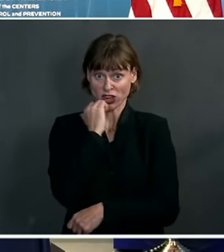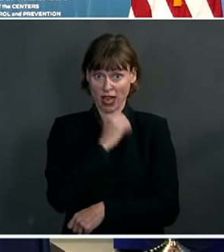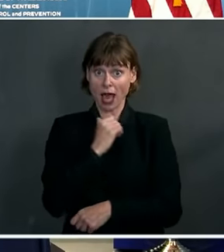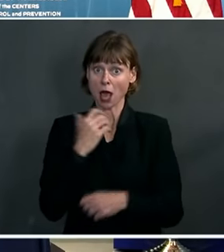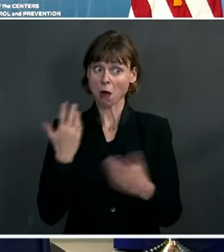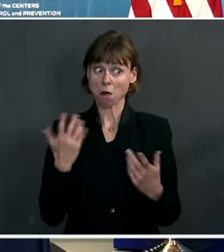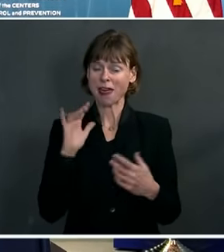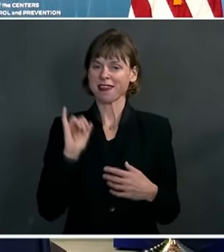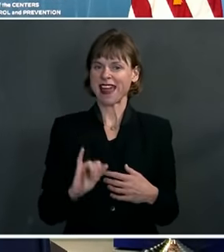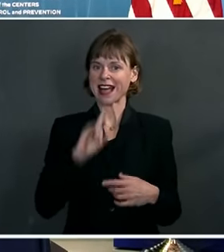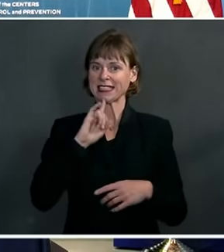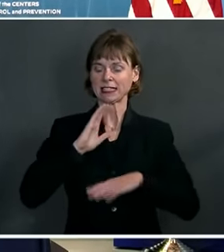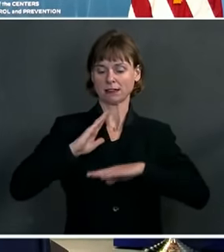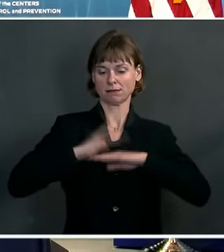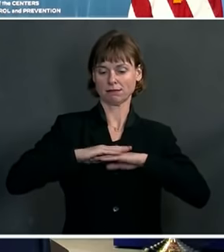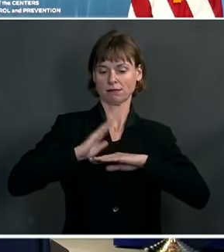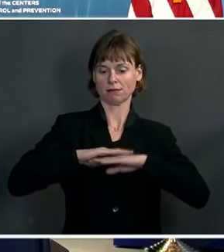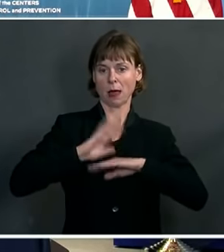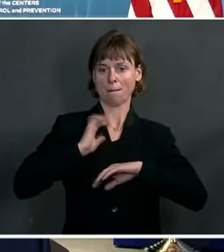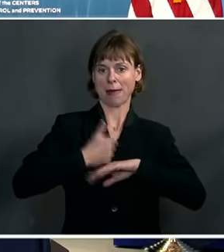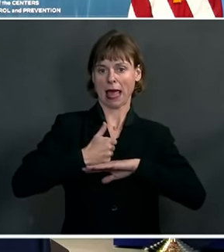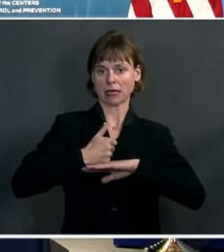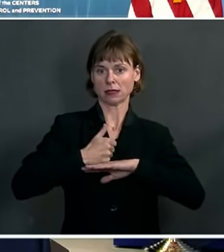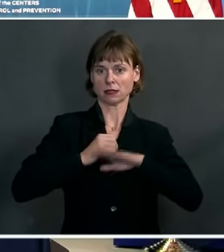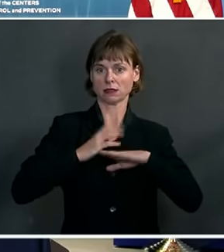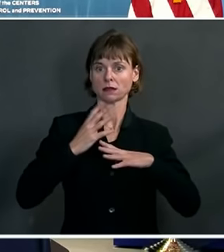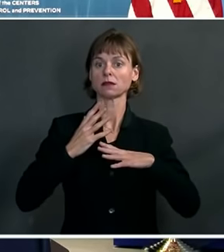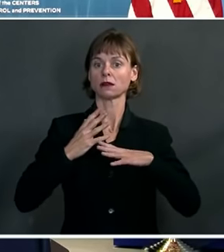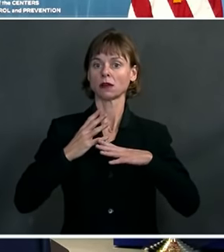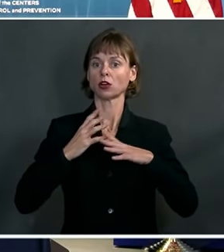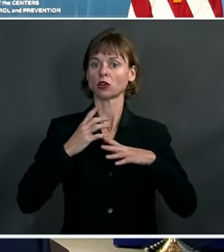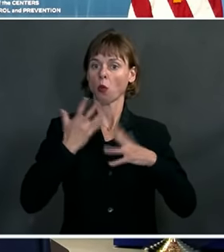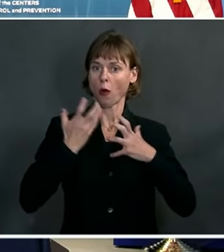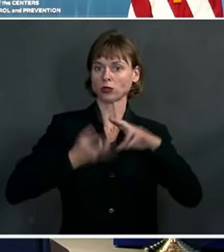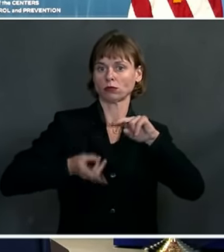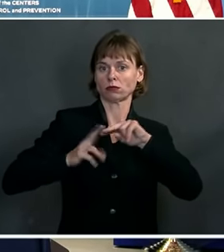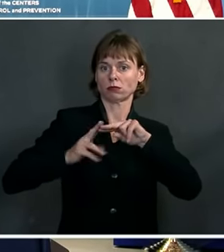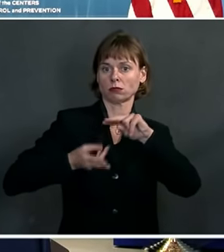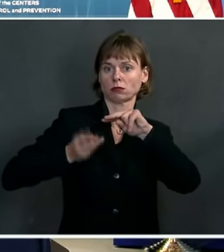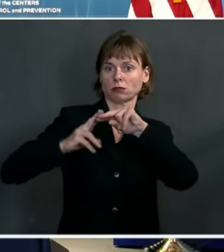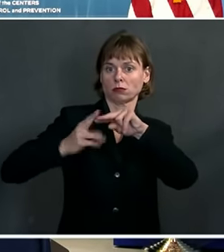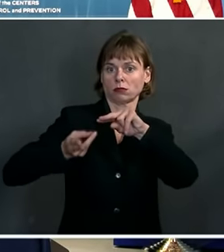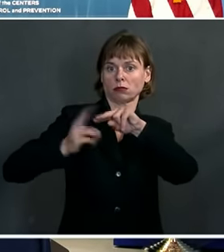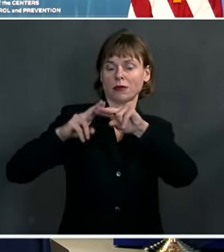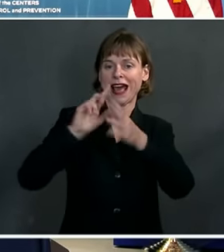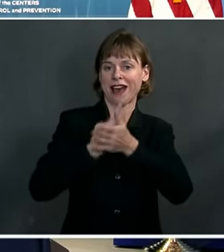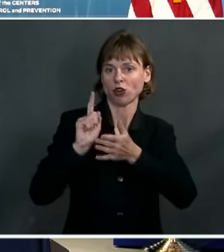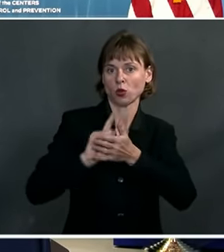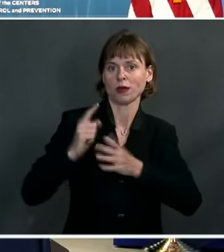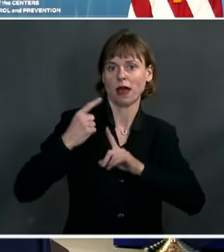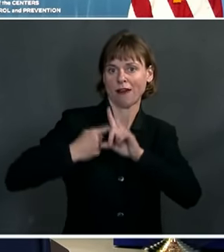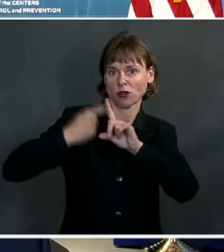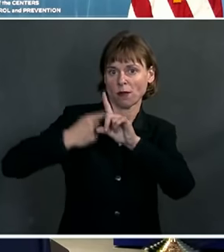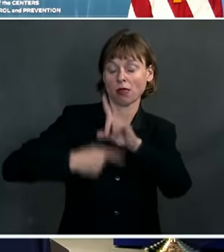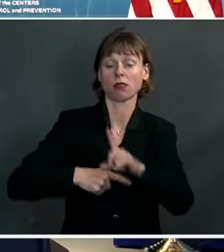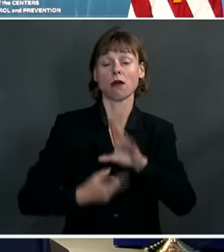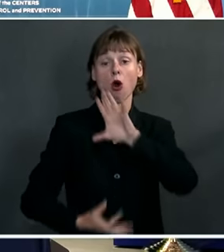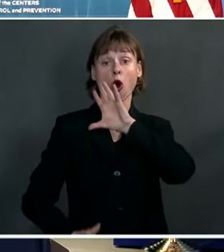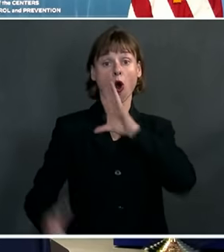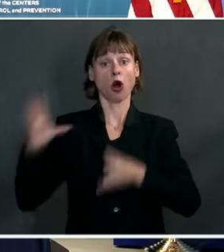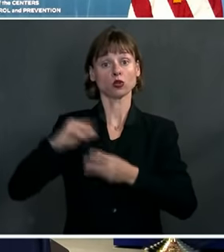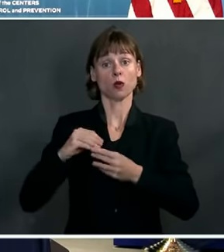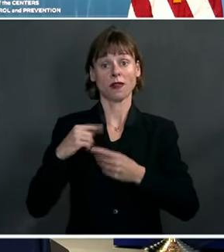base to build from in the coming days, weeks, and months. In total, we've now delivered